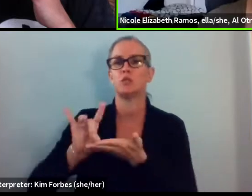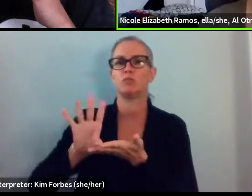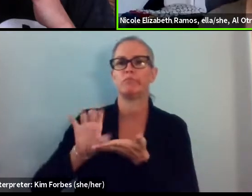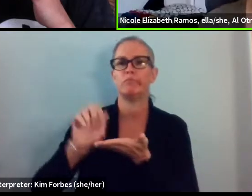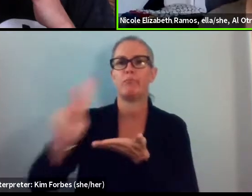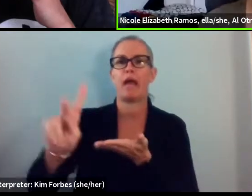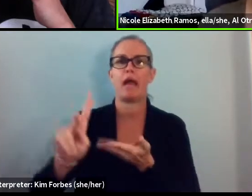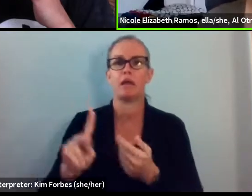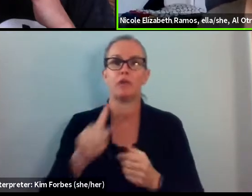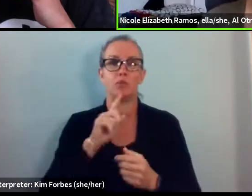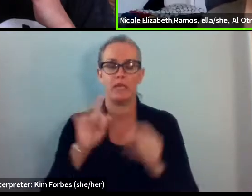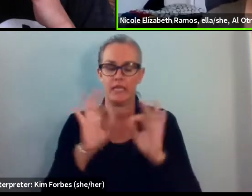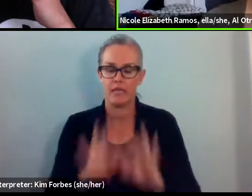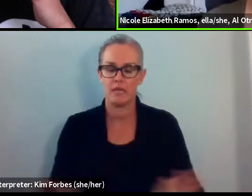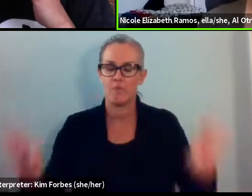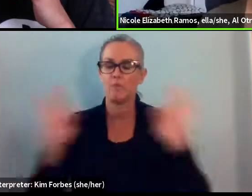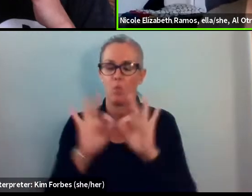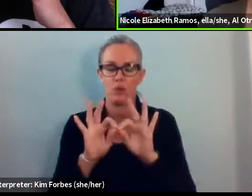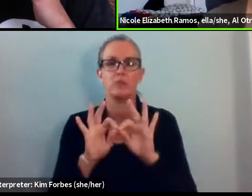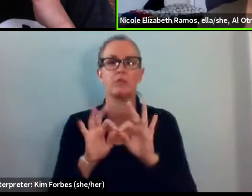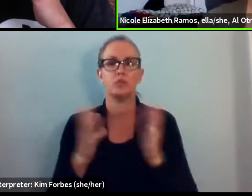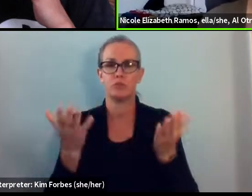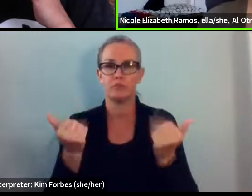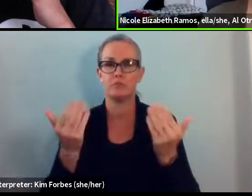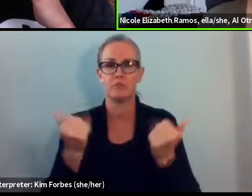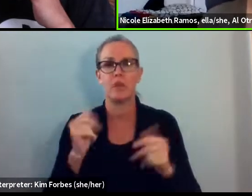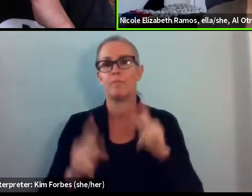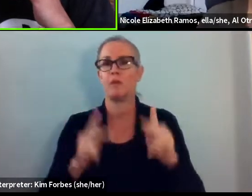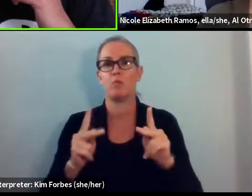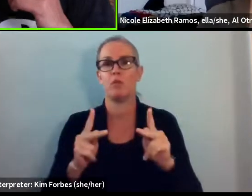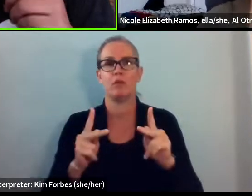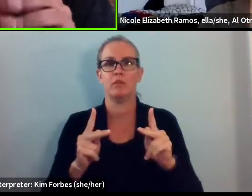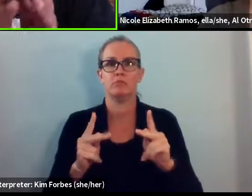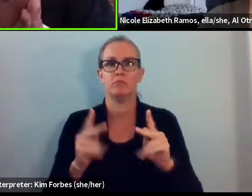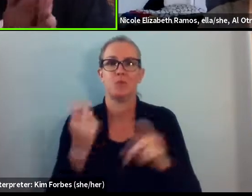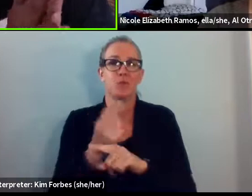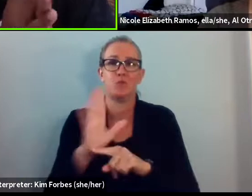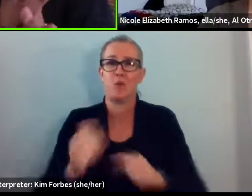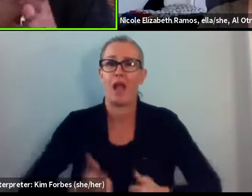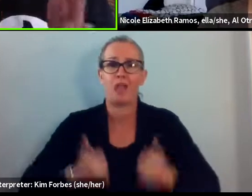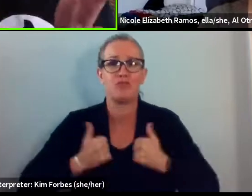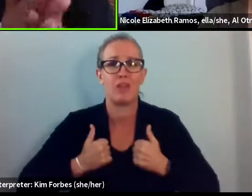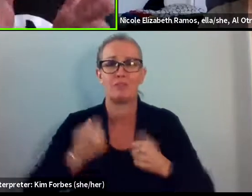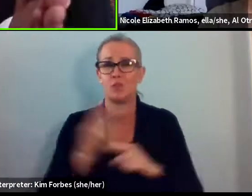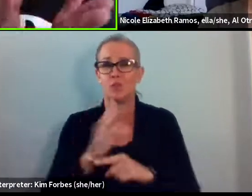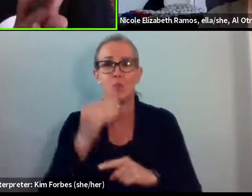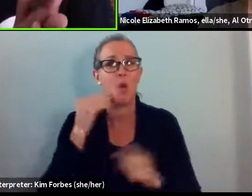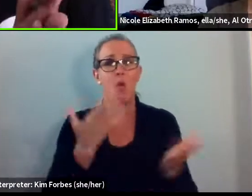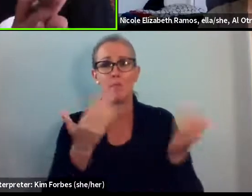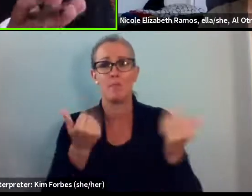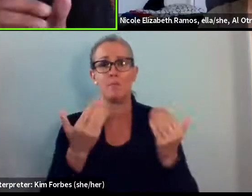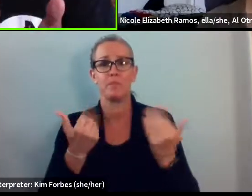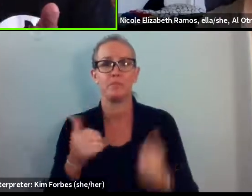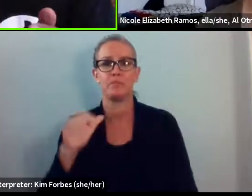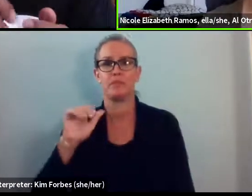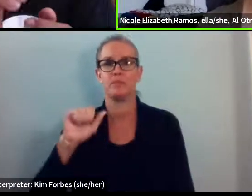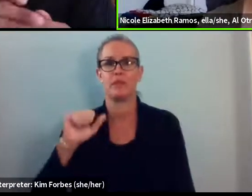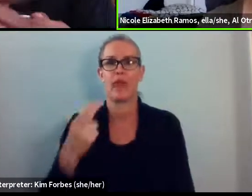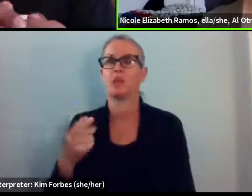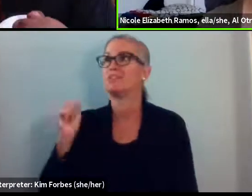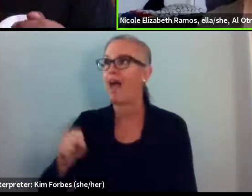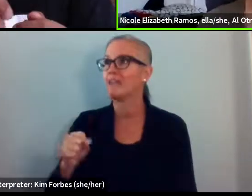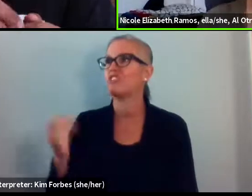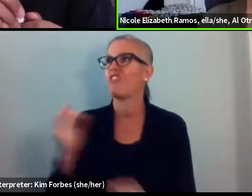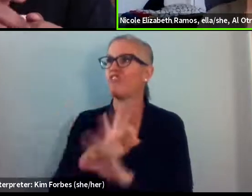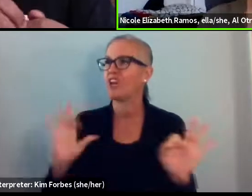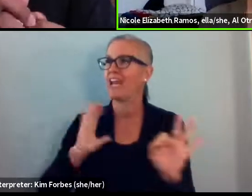really particularly important to get as many people out as possible. Thank you so much. Yes, free our people. Ali, I want to